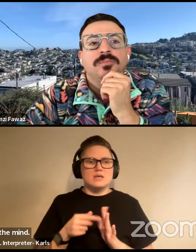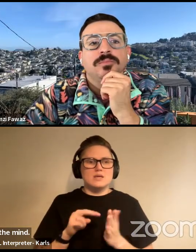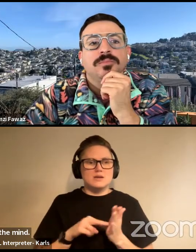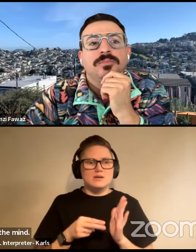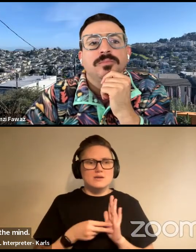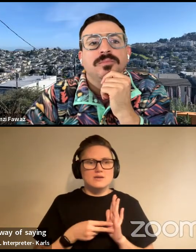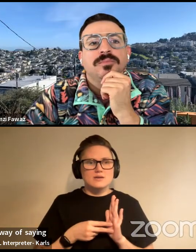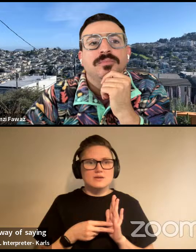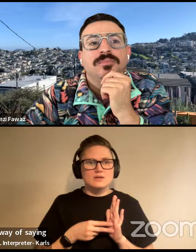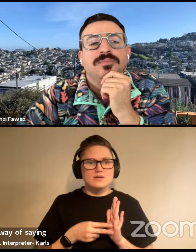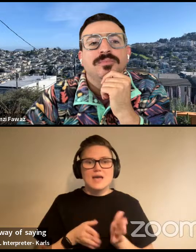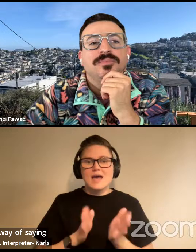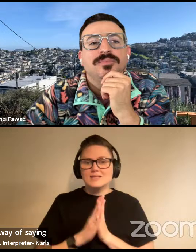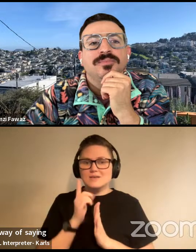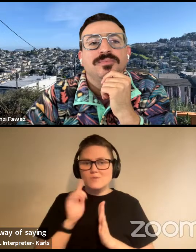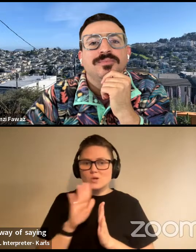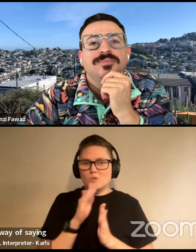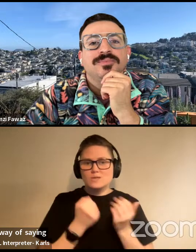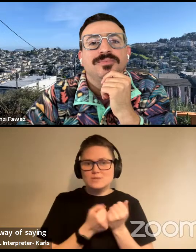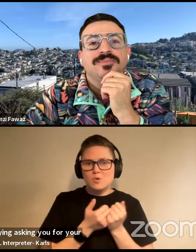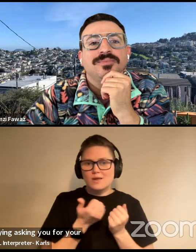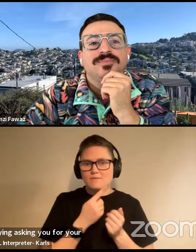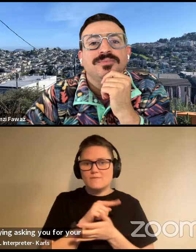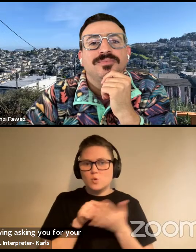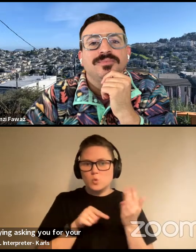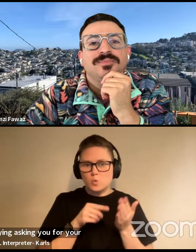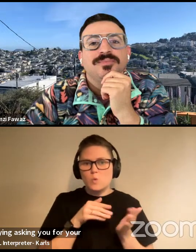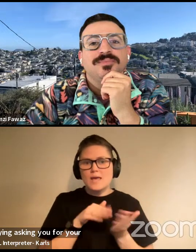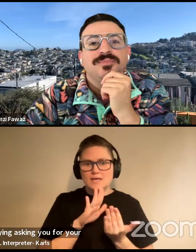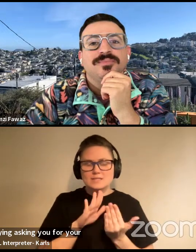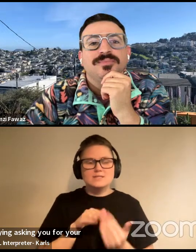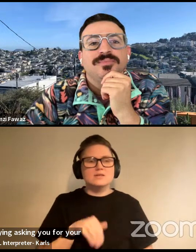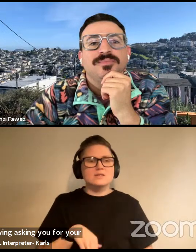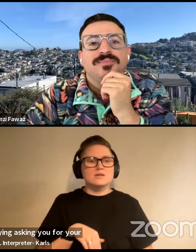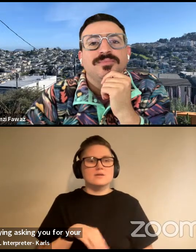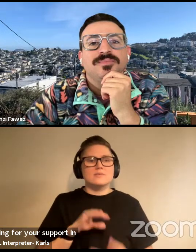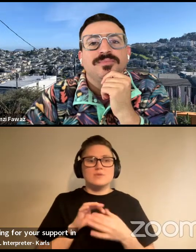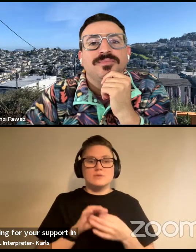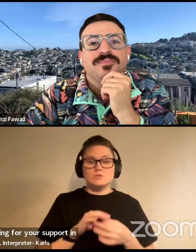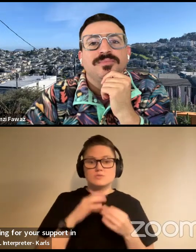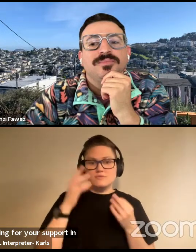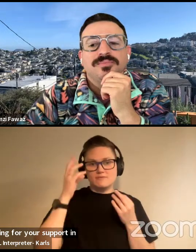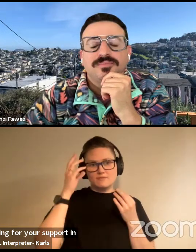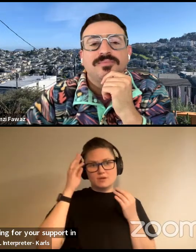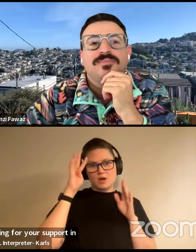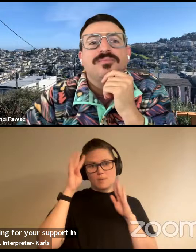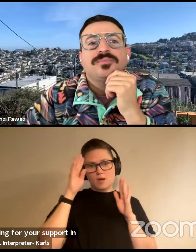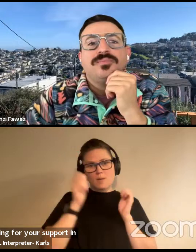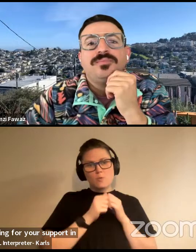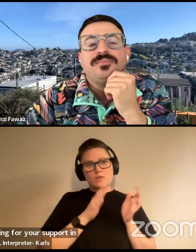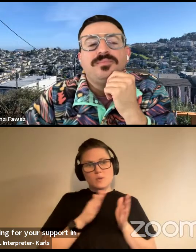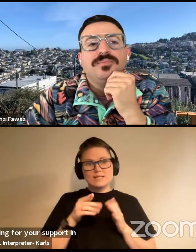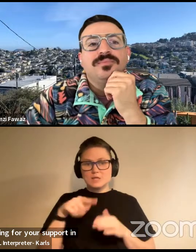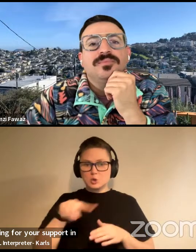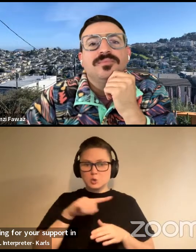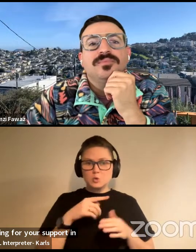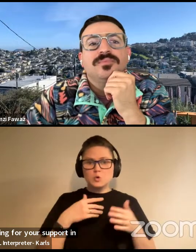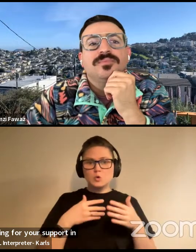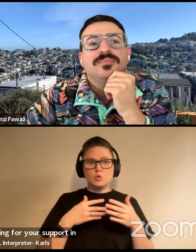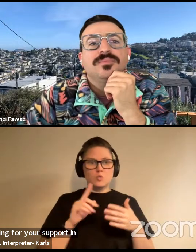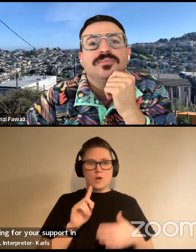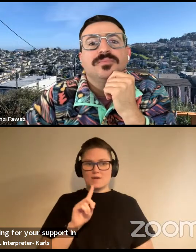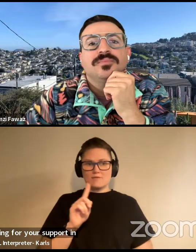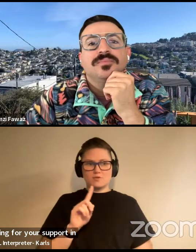asking your, for your support in a couple of ways, um, asking for your support in terms of thinking of ways that you, wherever you are in your located